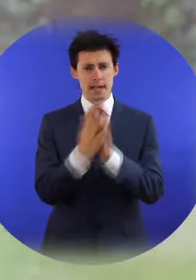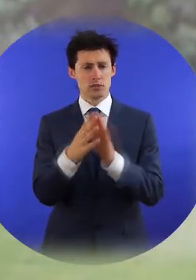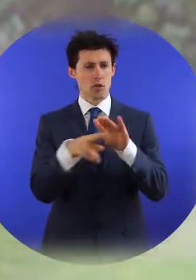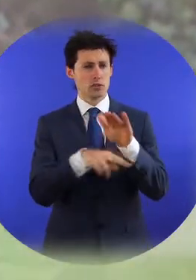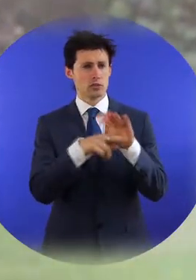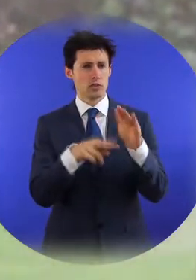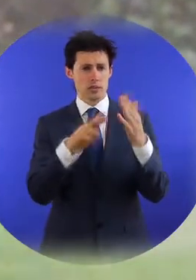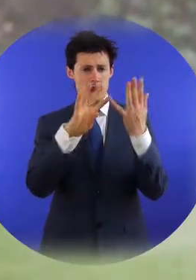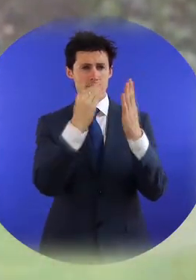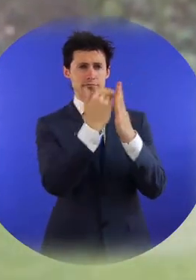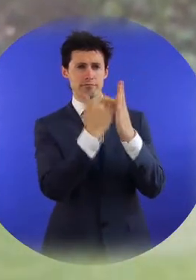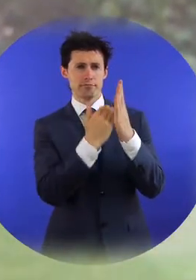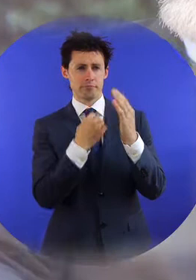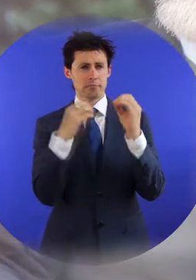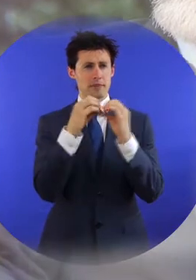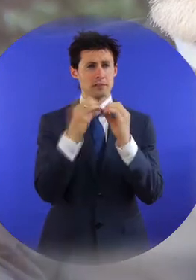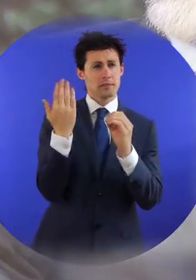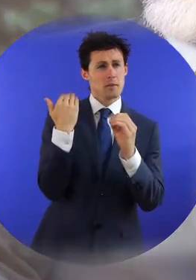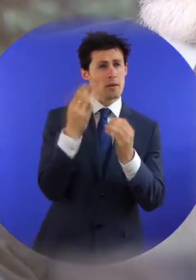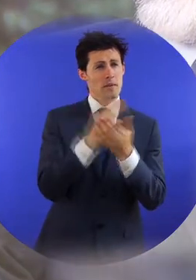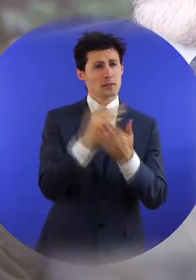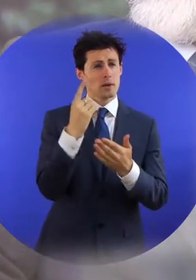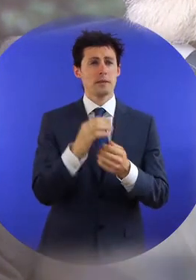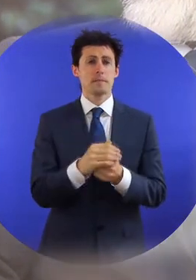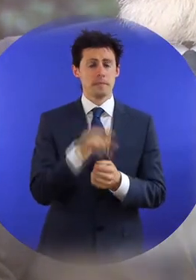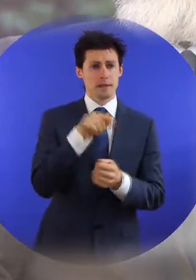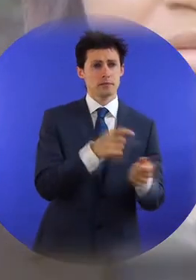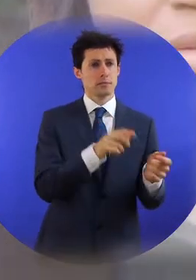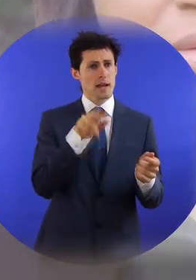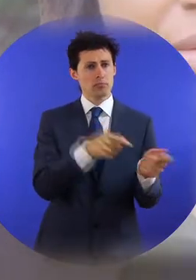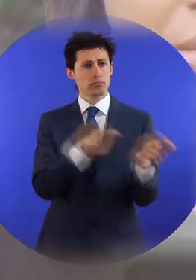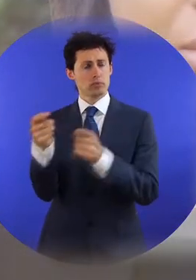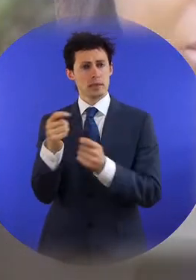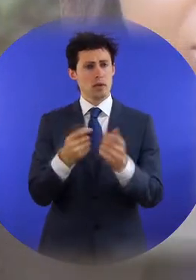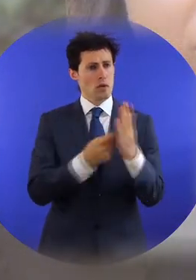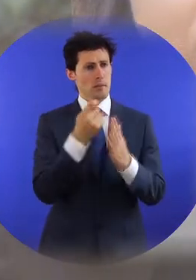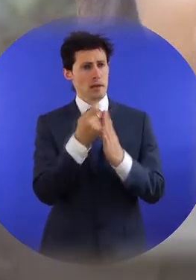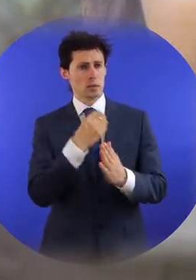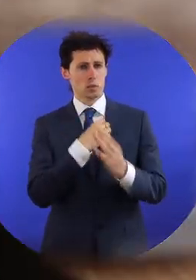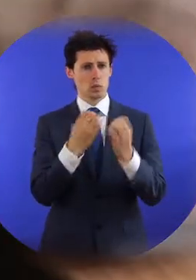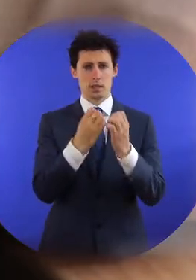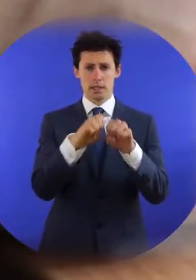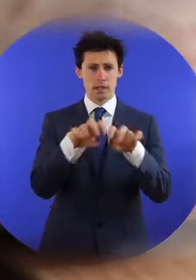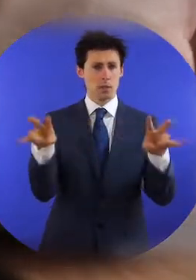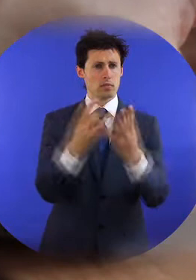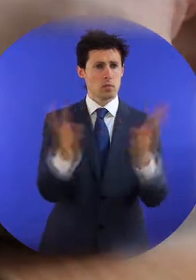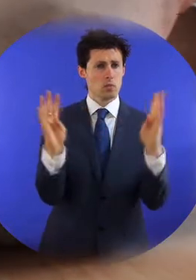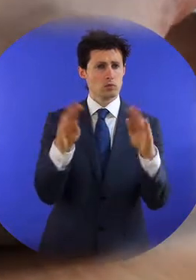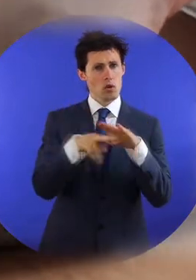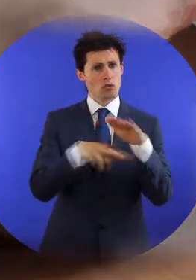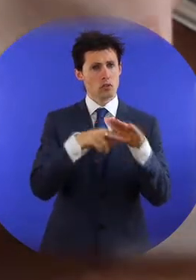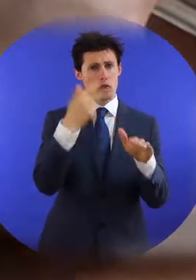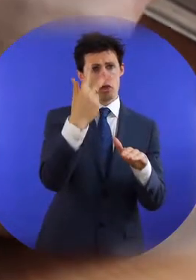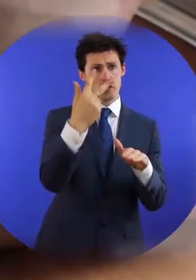unlawfully under any of the nine grounds set out in the Introduction section of this video, they may bring a complaint to the